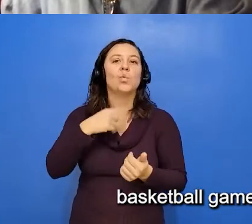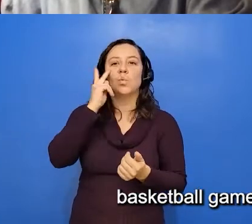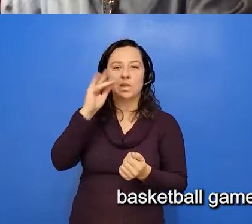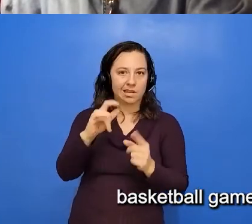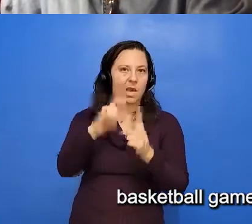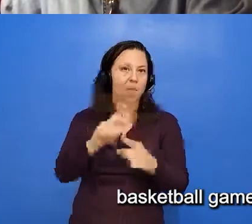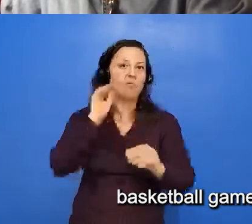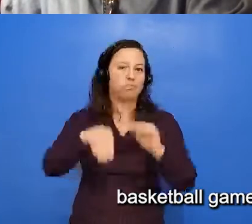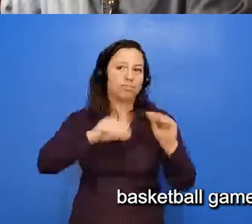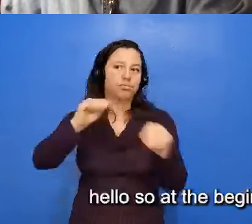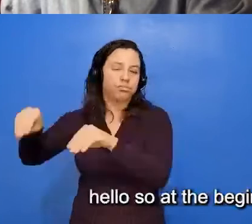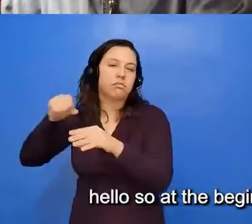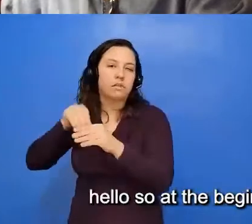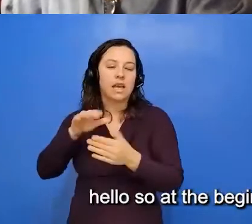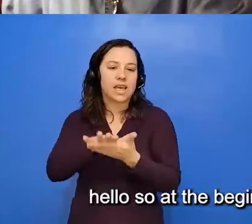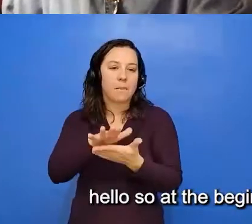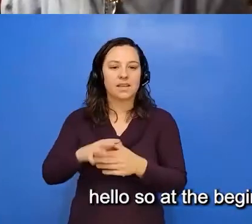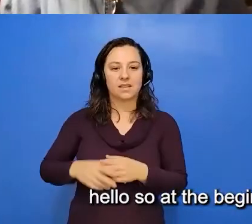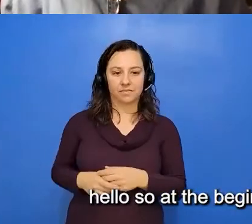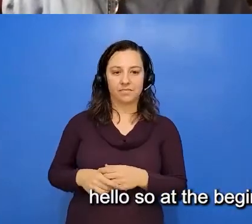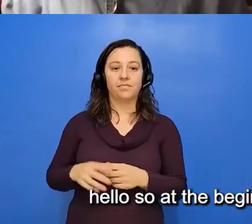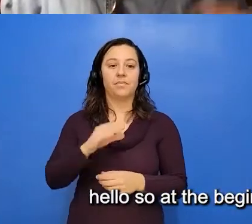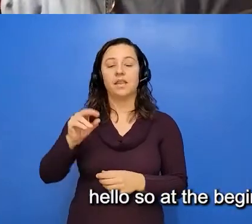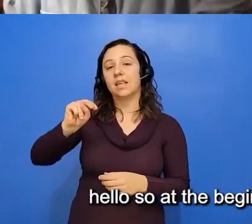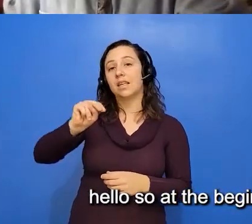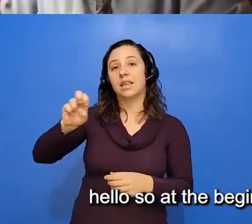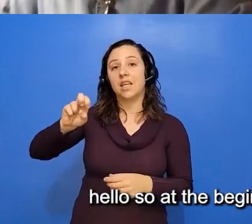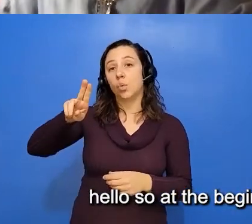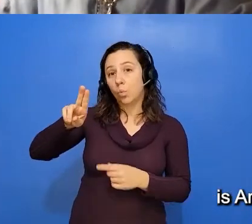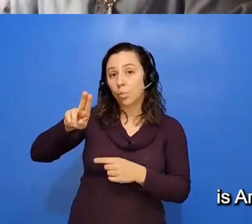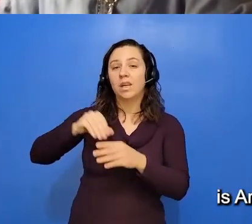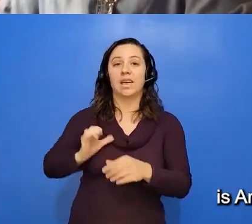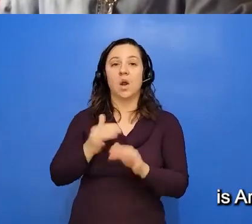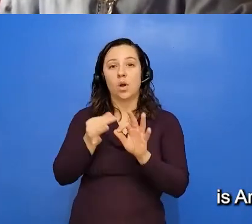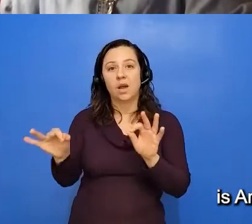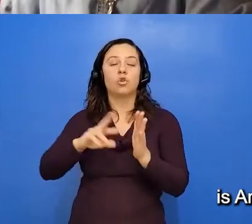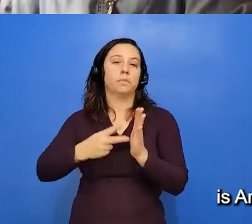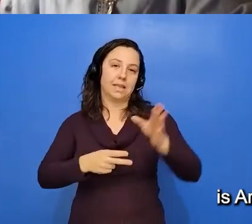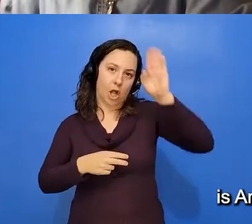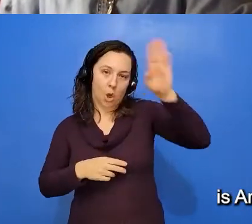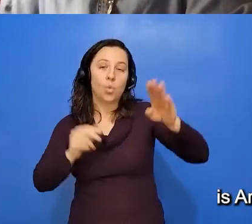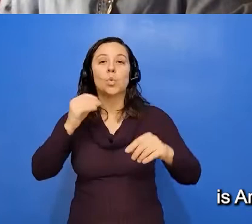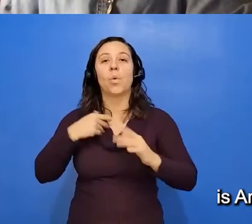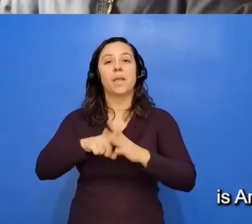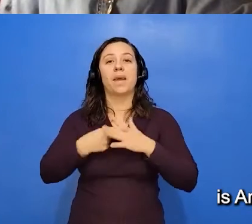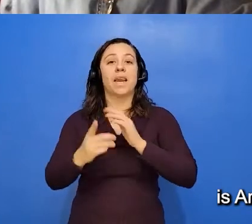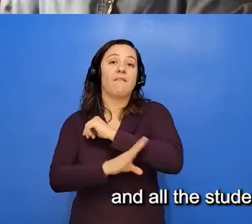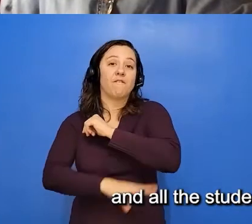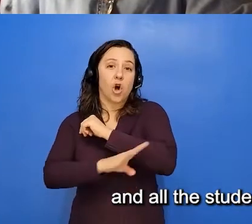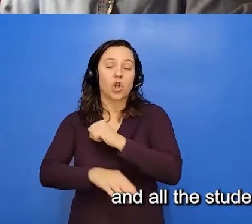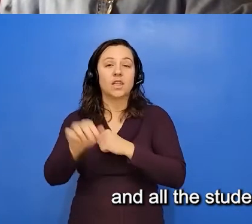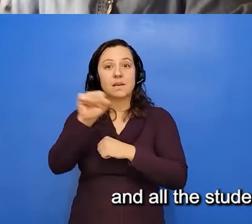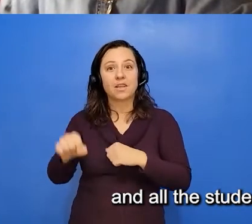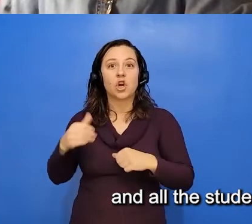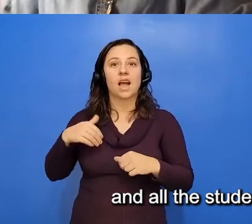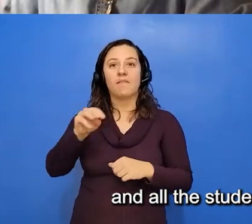that in MIU in our language means hello. So at the beginning of each fall semester, there's a MIU night for the entire